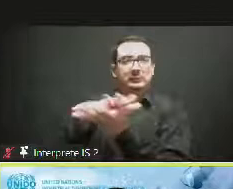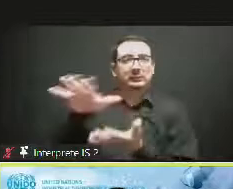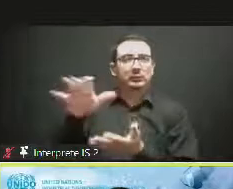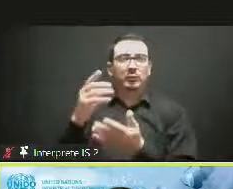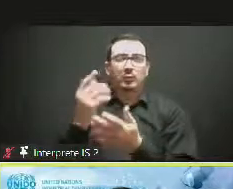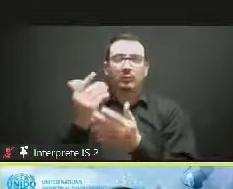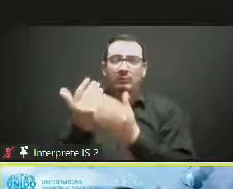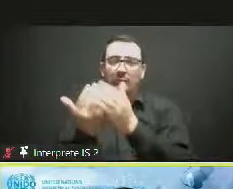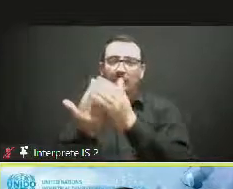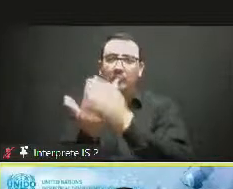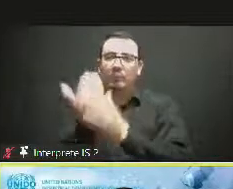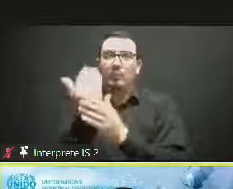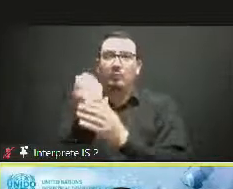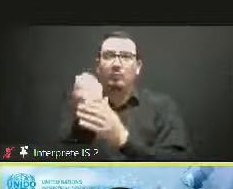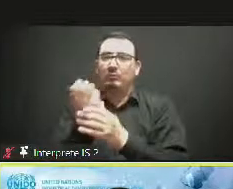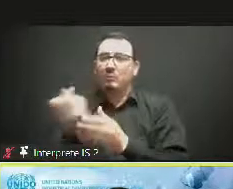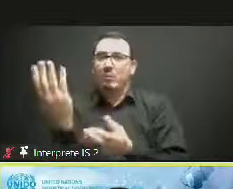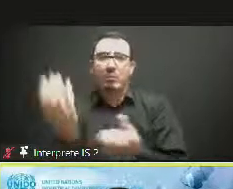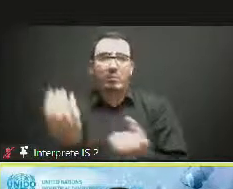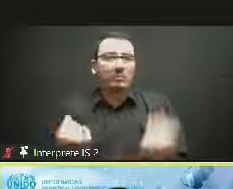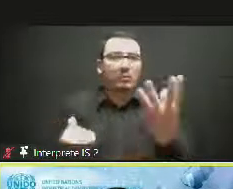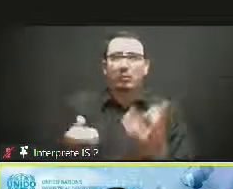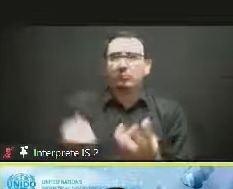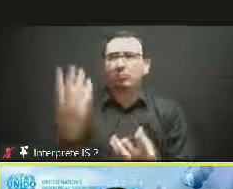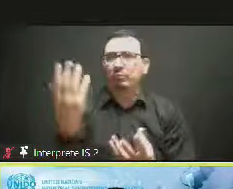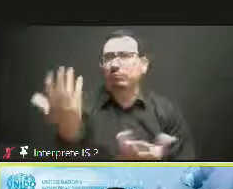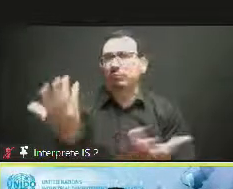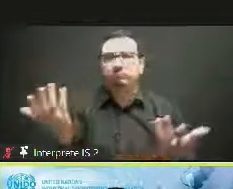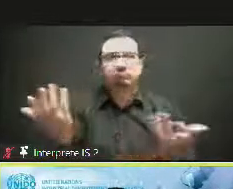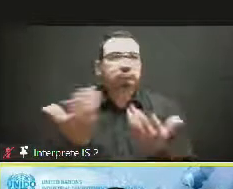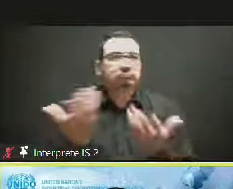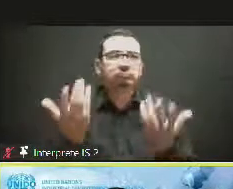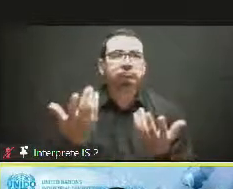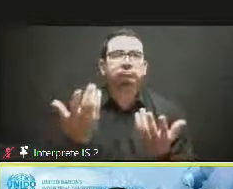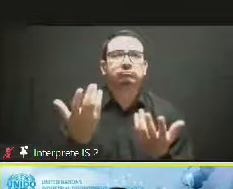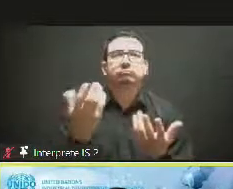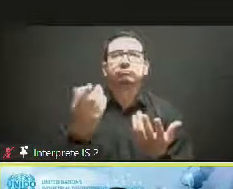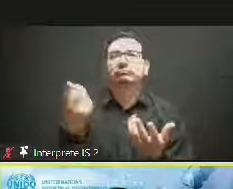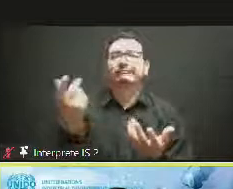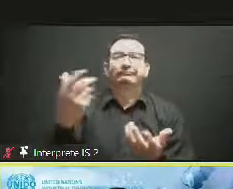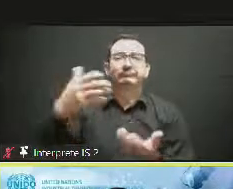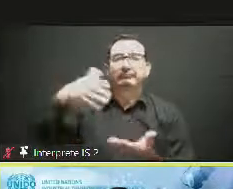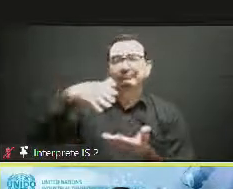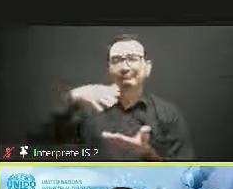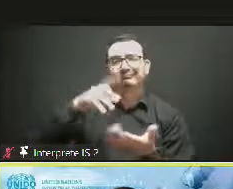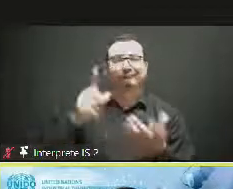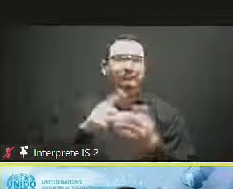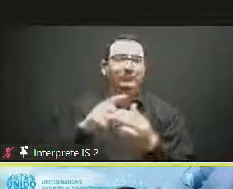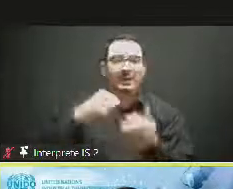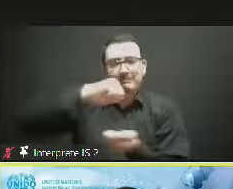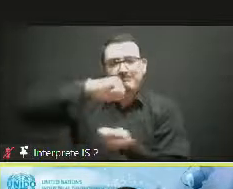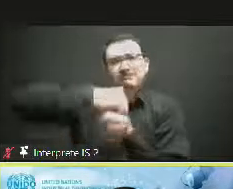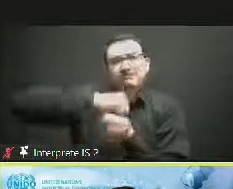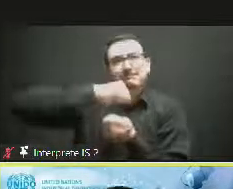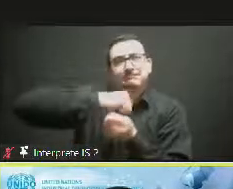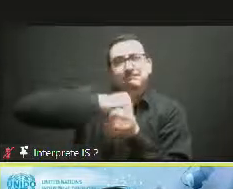new prototypes in less times, etc. But particularly for art, for design improvements.